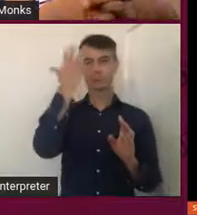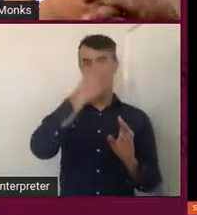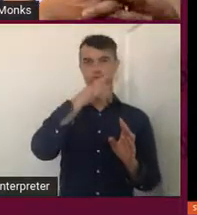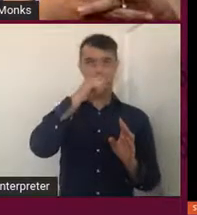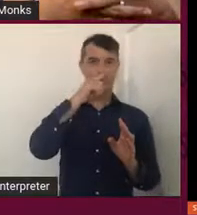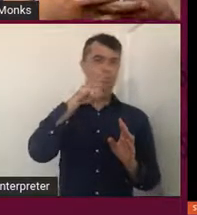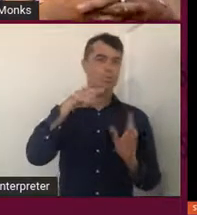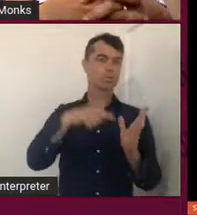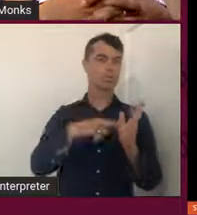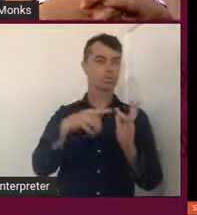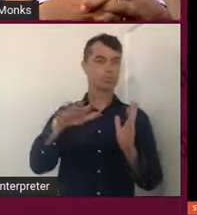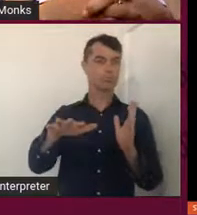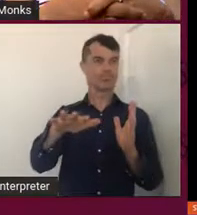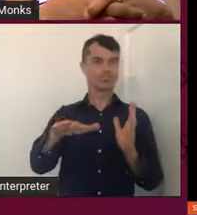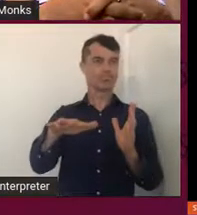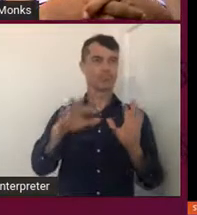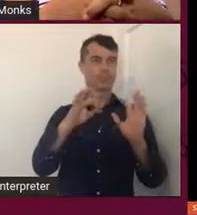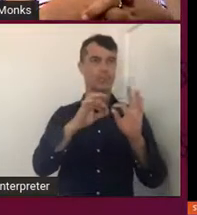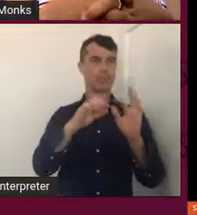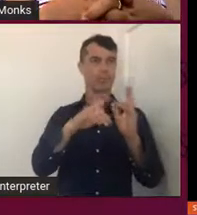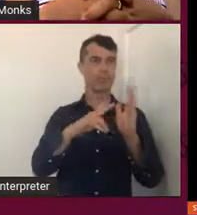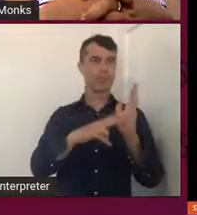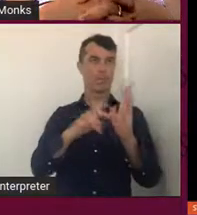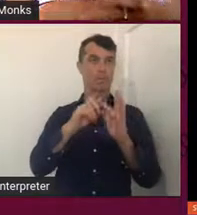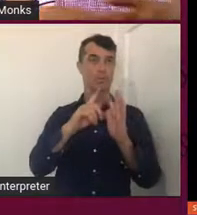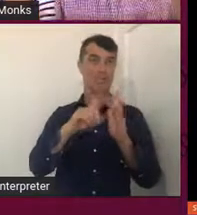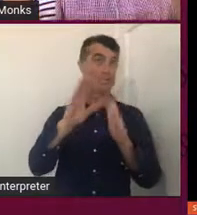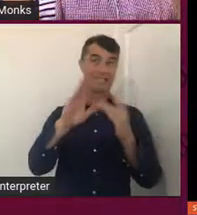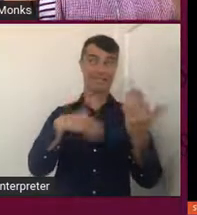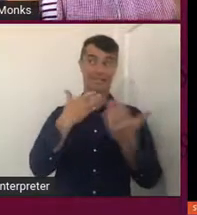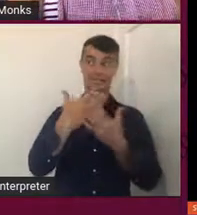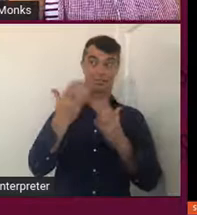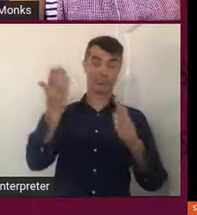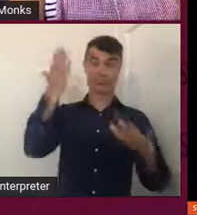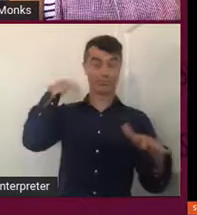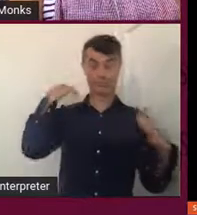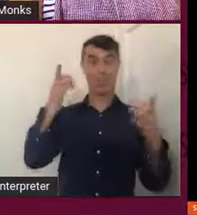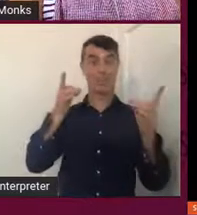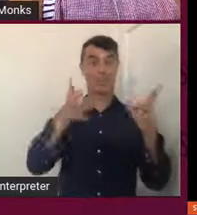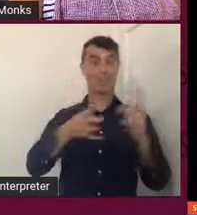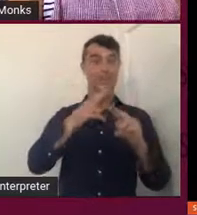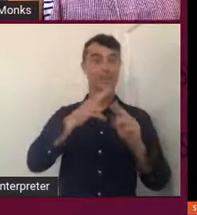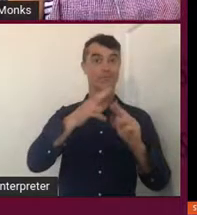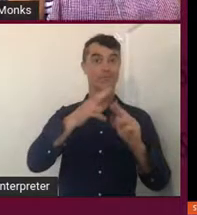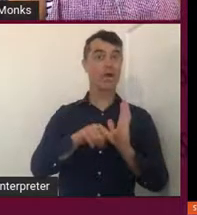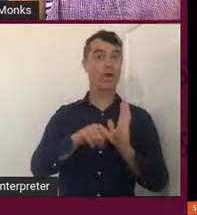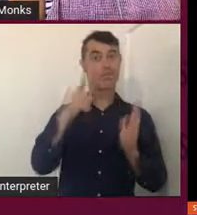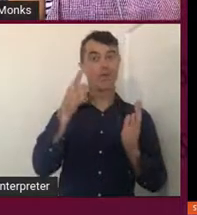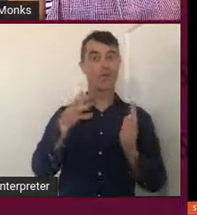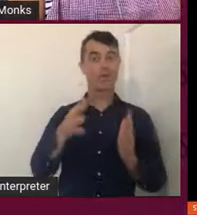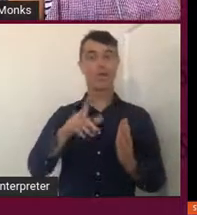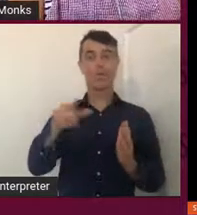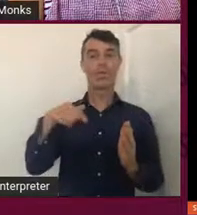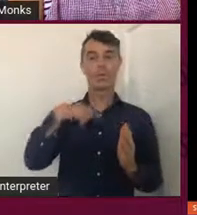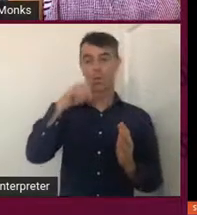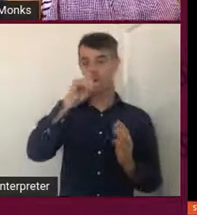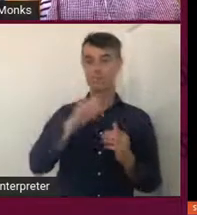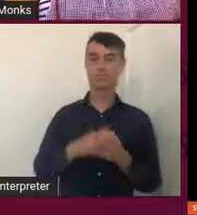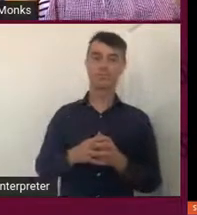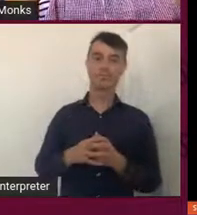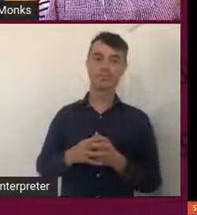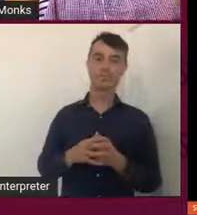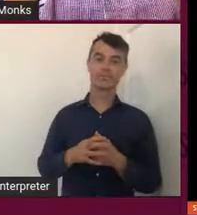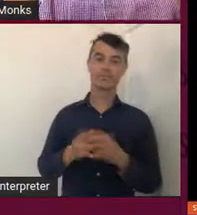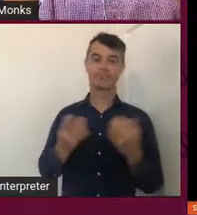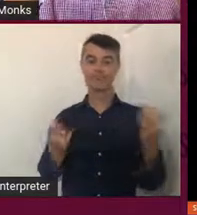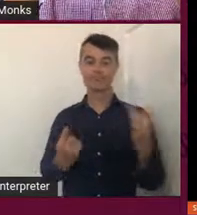had to Bondi, you know, since the beginning of time. And this was one way that we could really bring that to